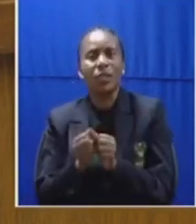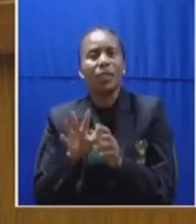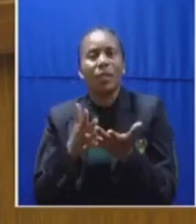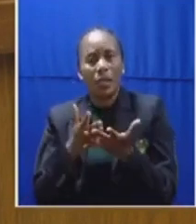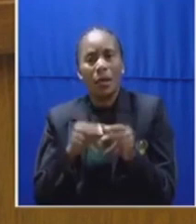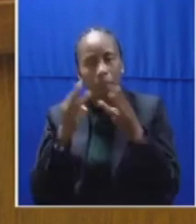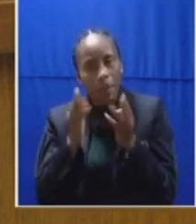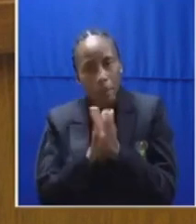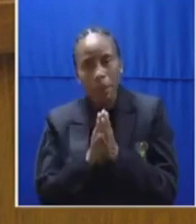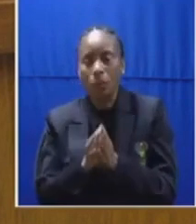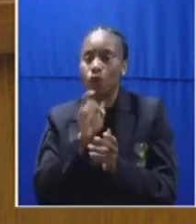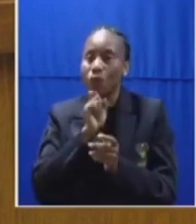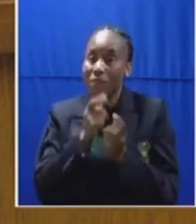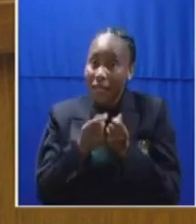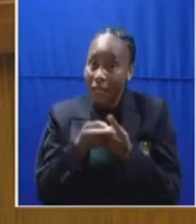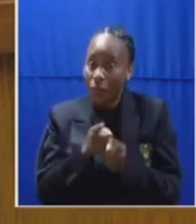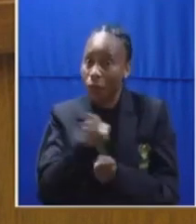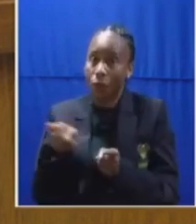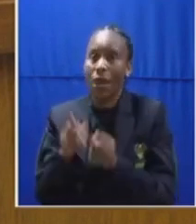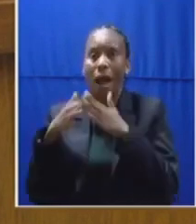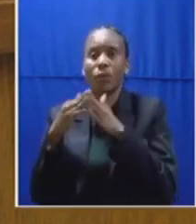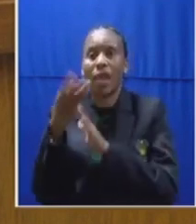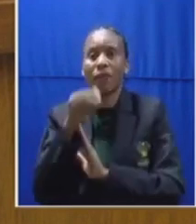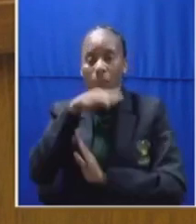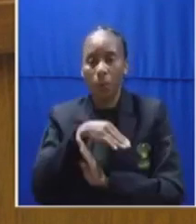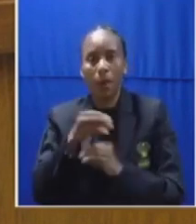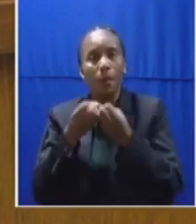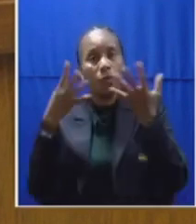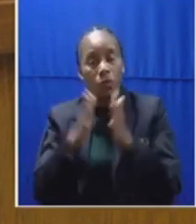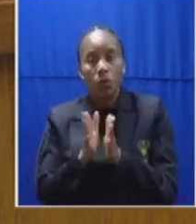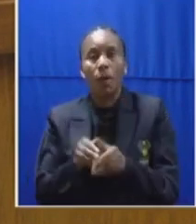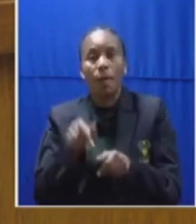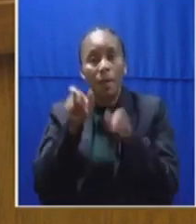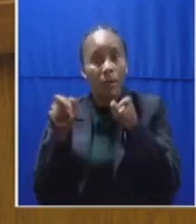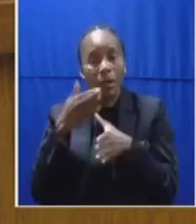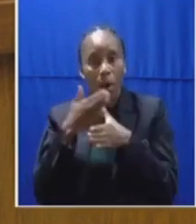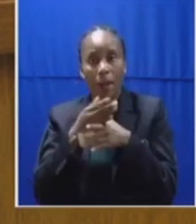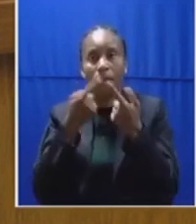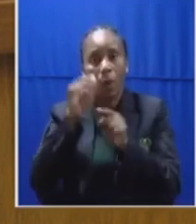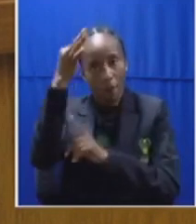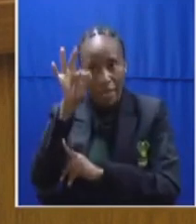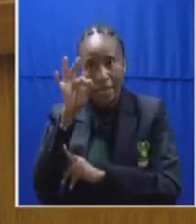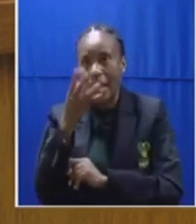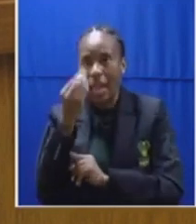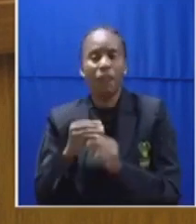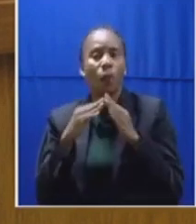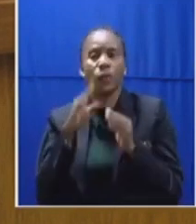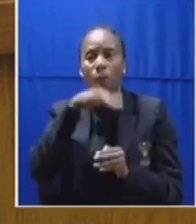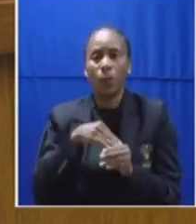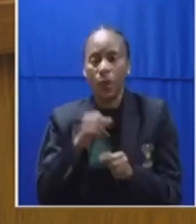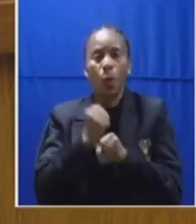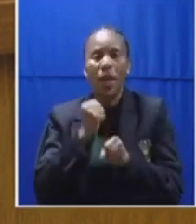do not have houses. Majority of public servants do not own houses they stay in and the housing allowance is so